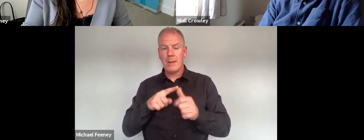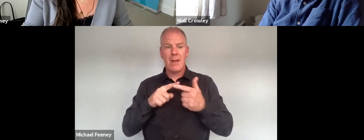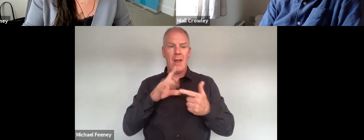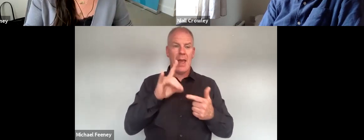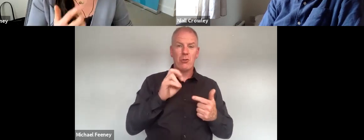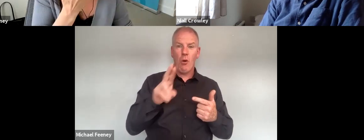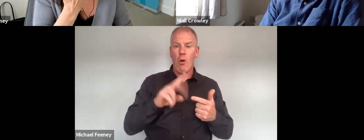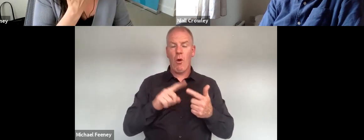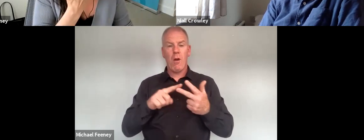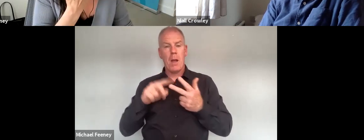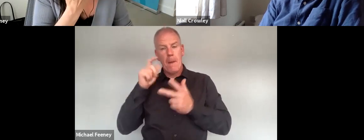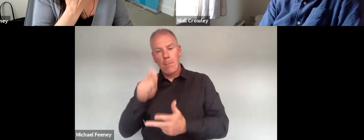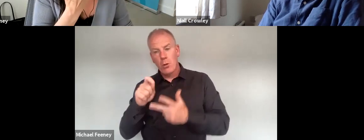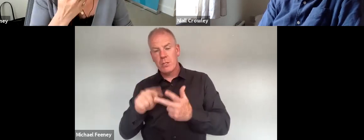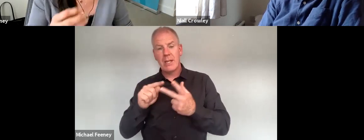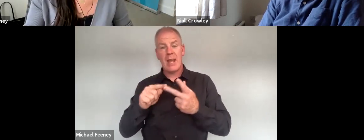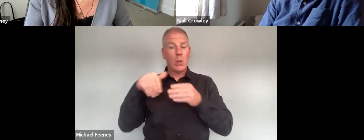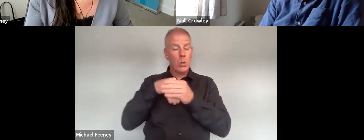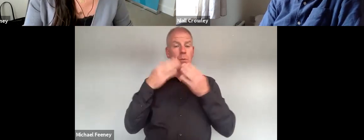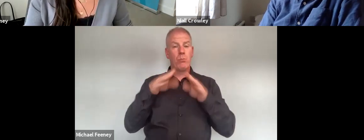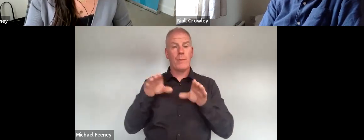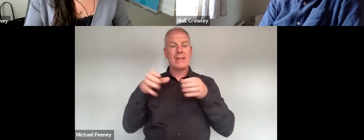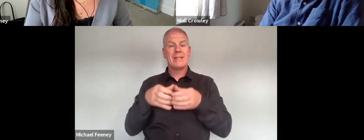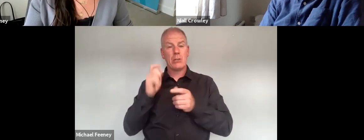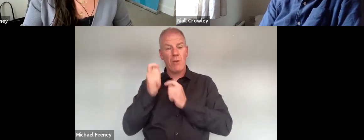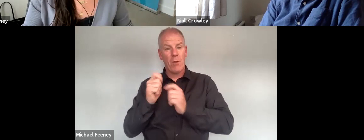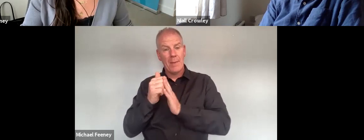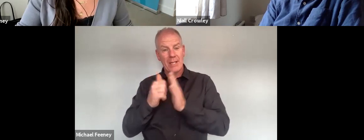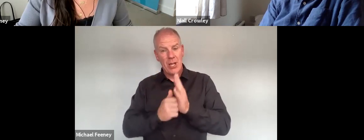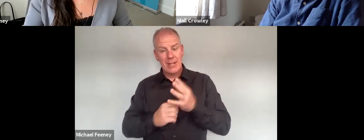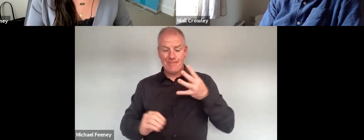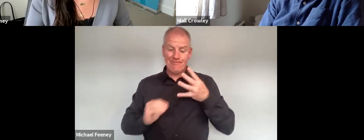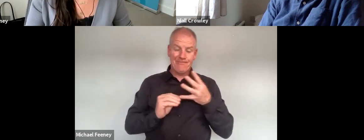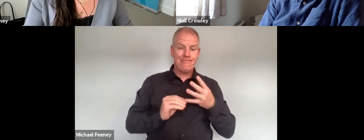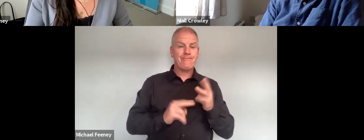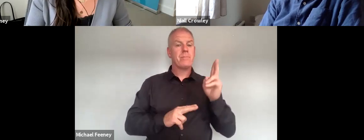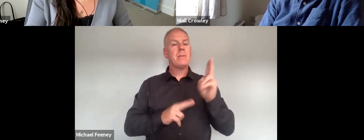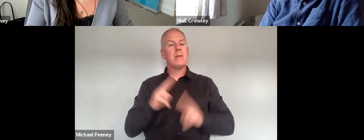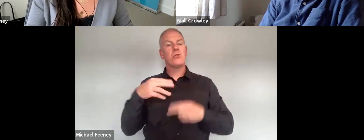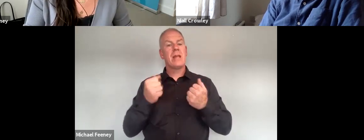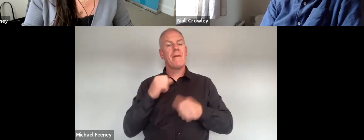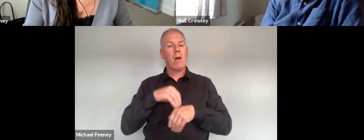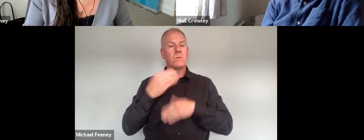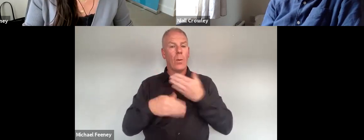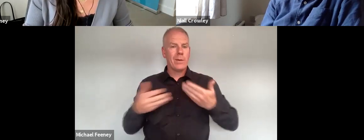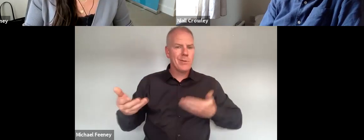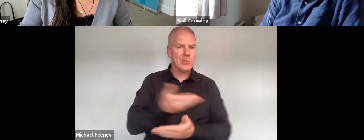on and into the new public sector reform agenda it also should result in ongoing consultation